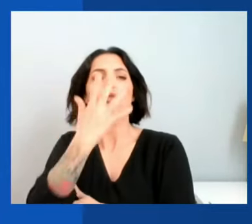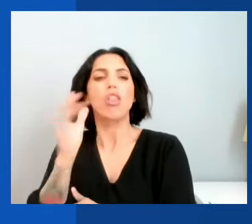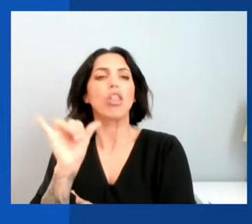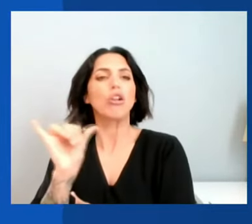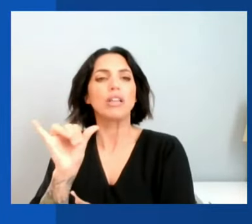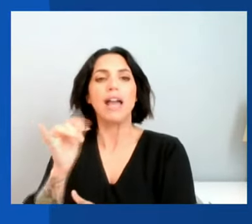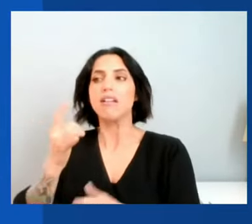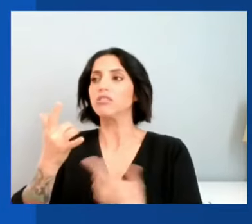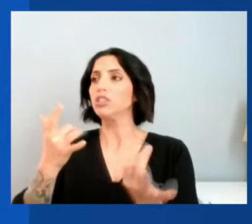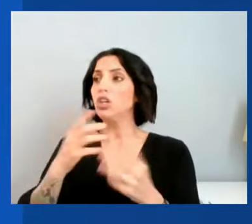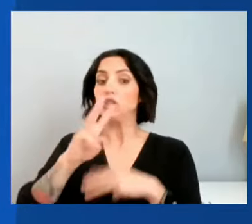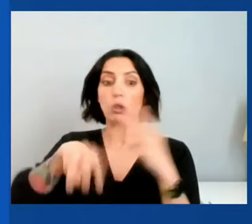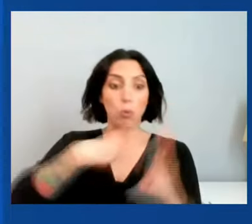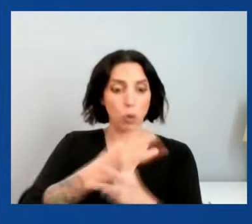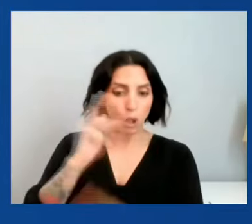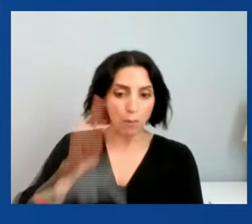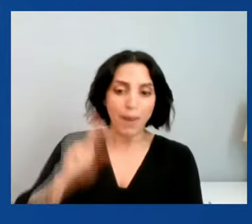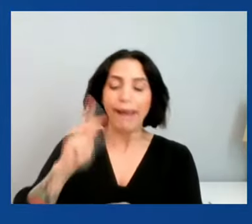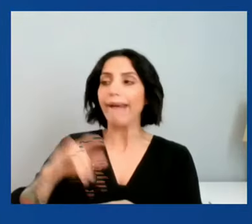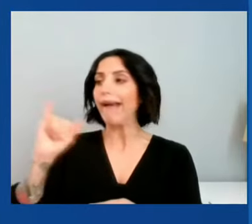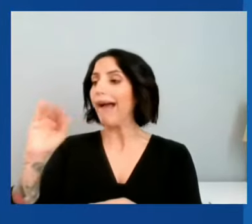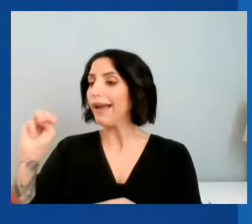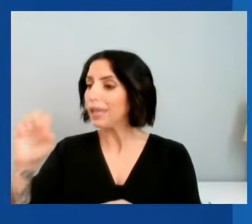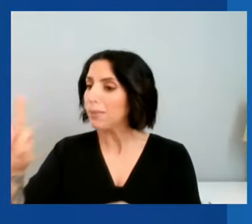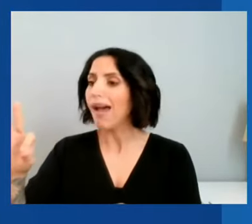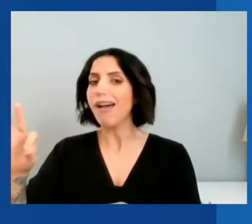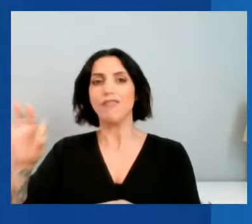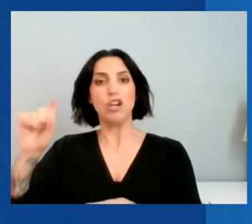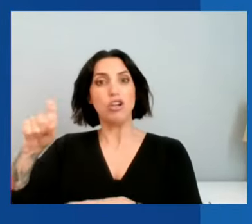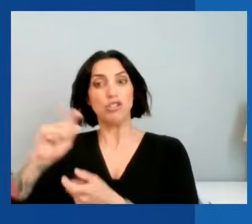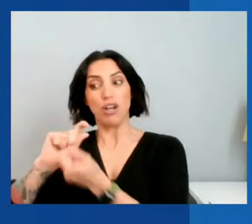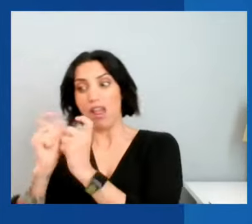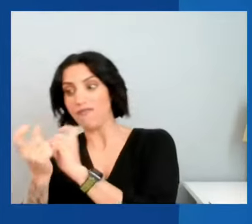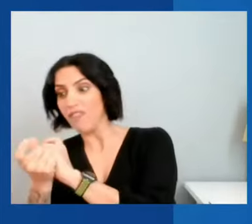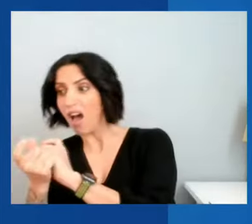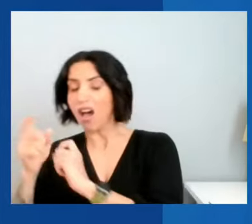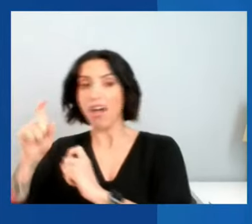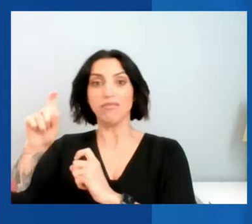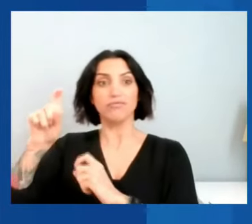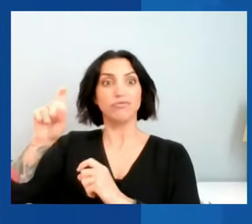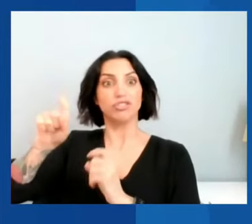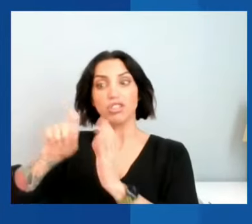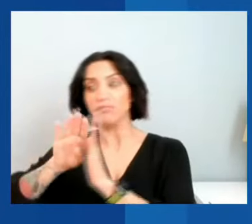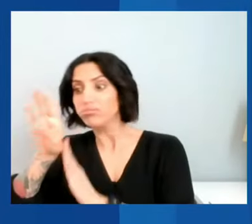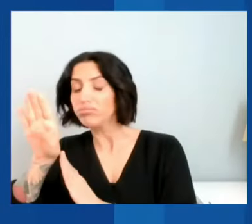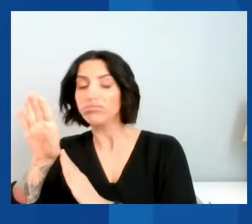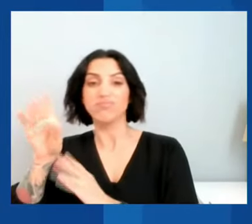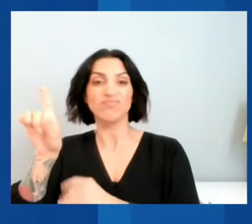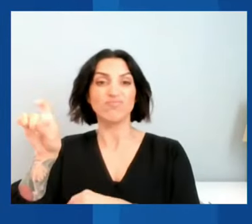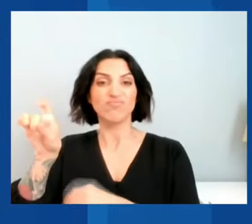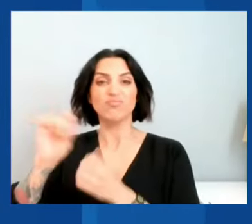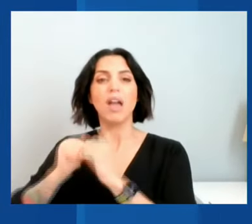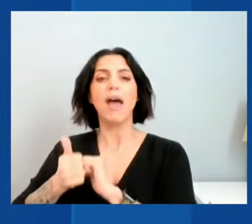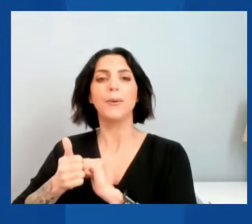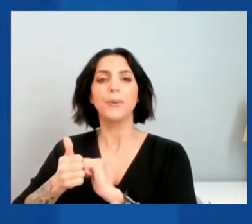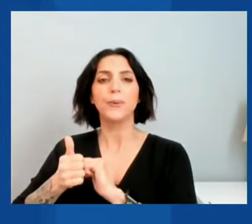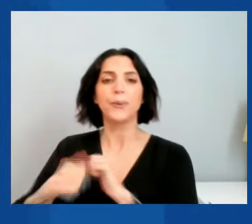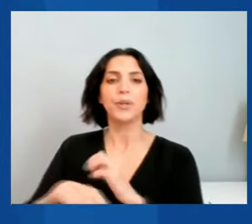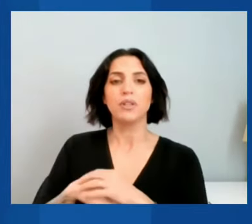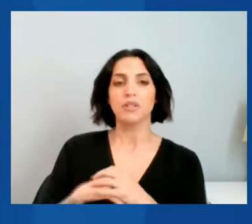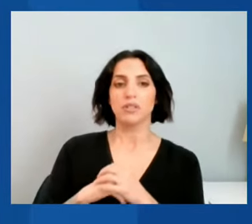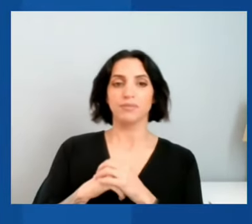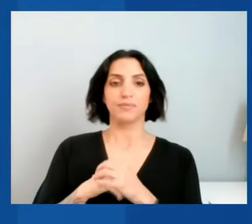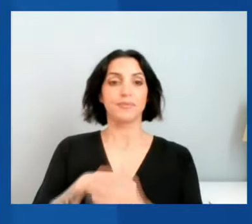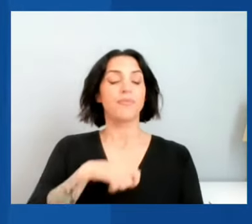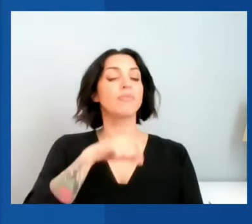trading system, are these going to evolve fundamentally from what they are today? And how might that happen? Well, I think we at Bretton Woods